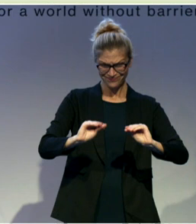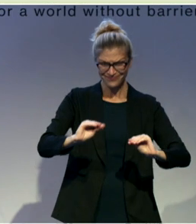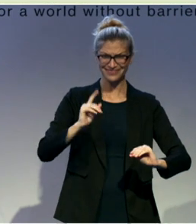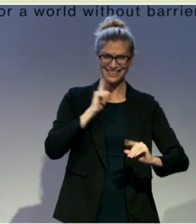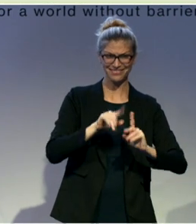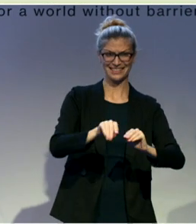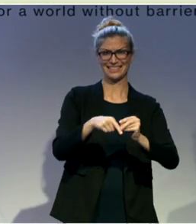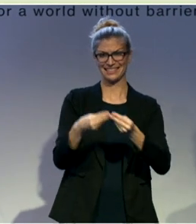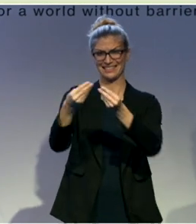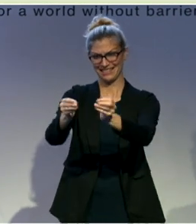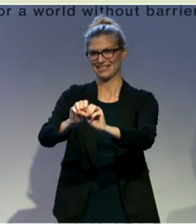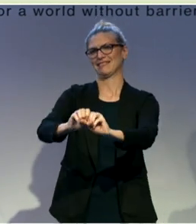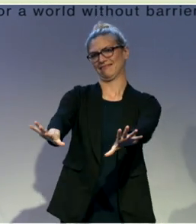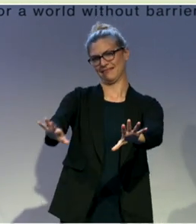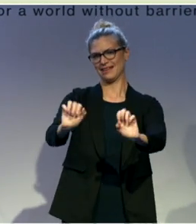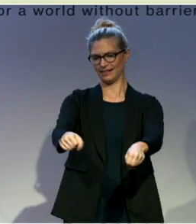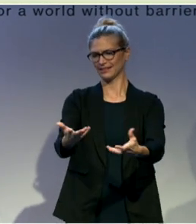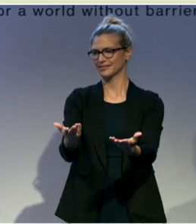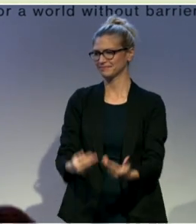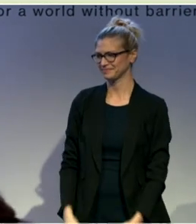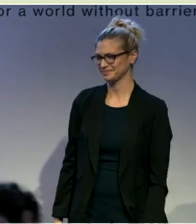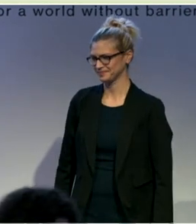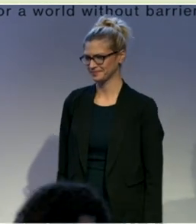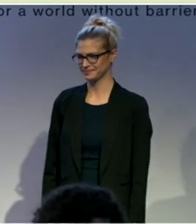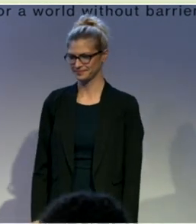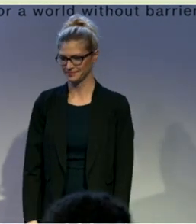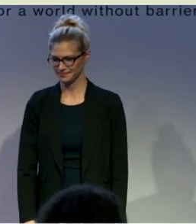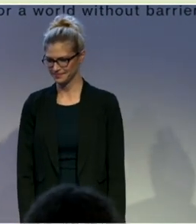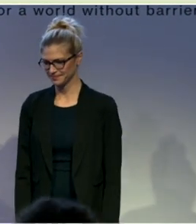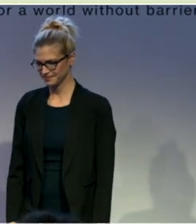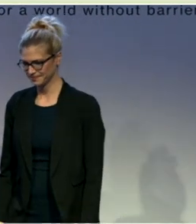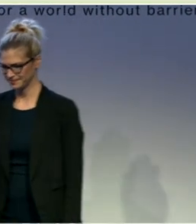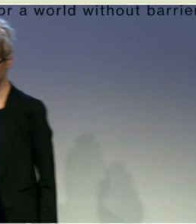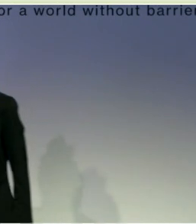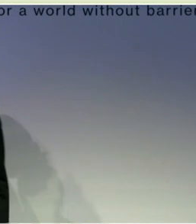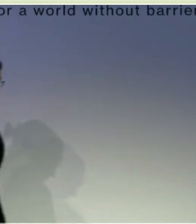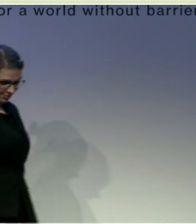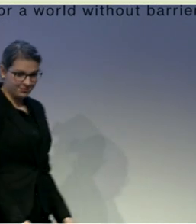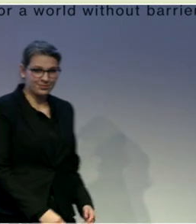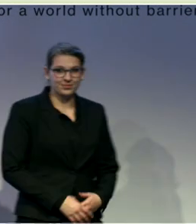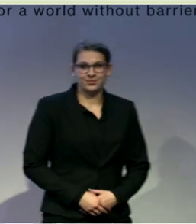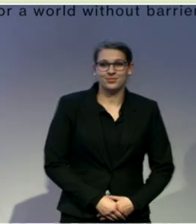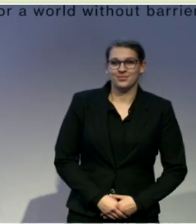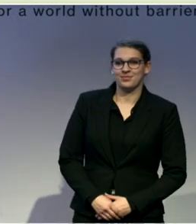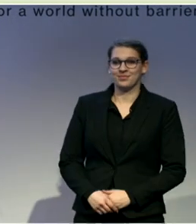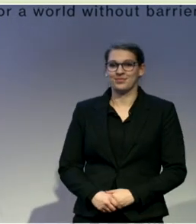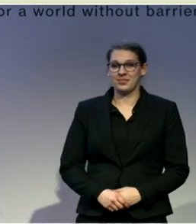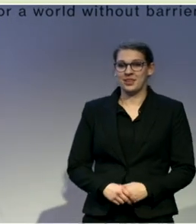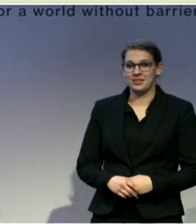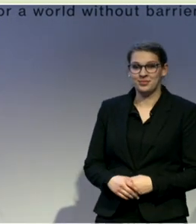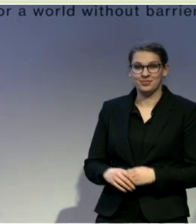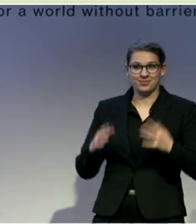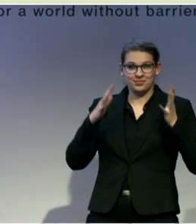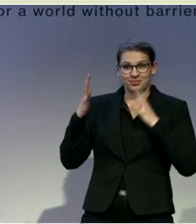So, you for this attention. And I have some material here in front of me. If you are